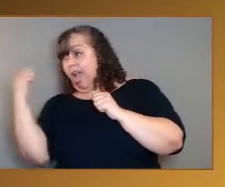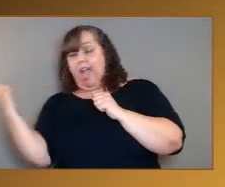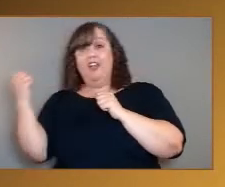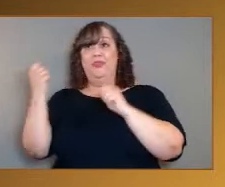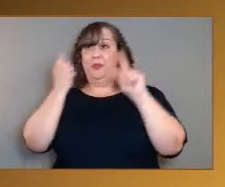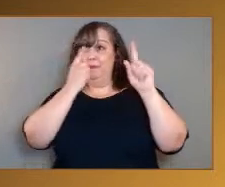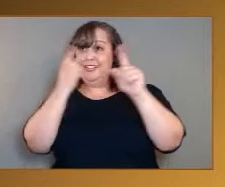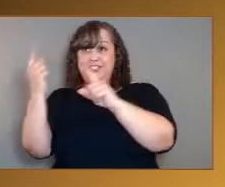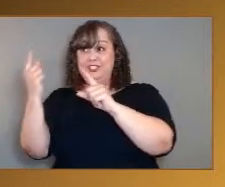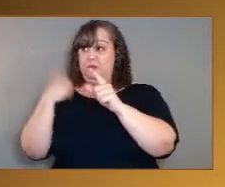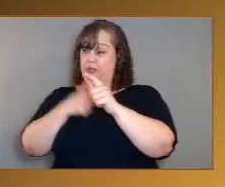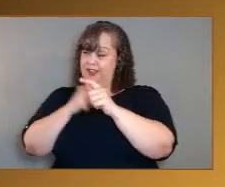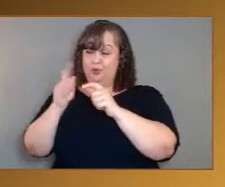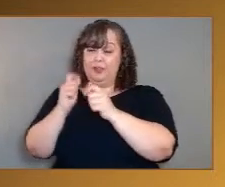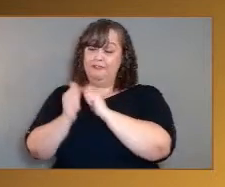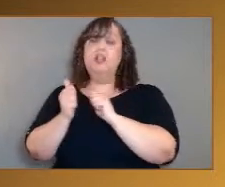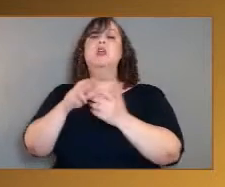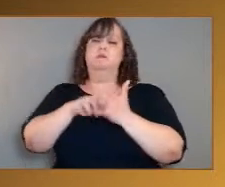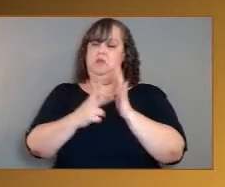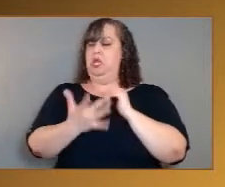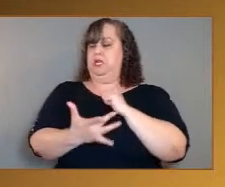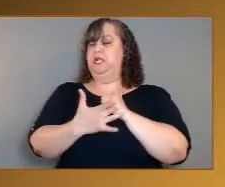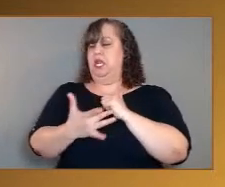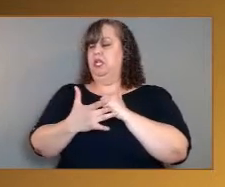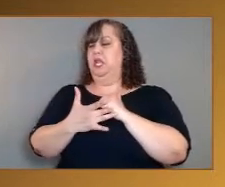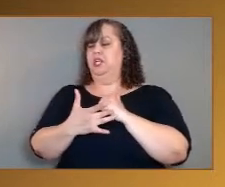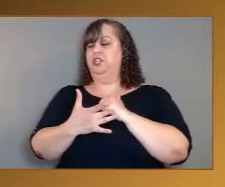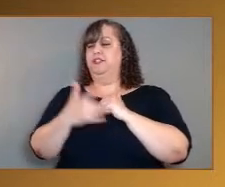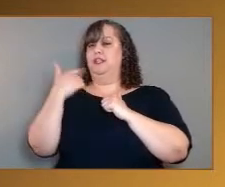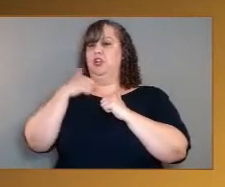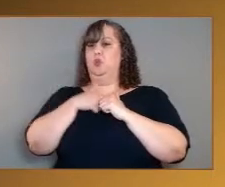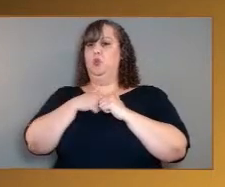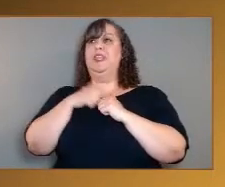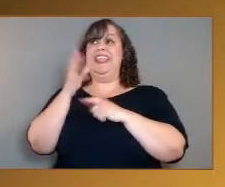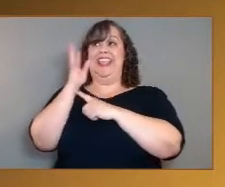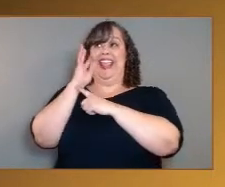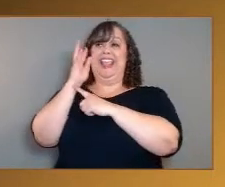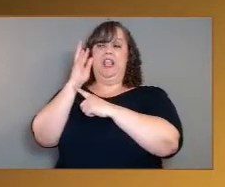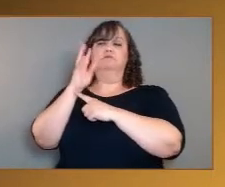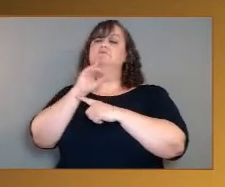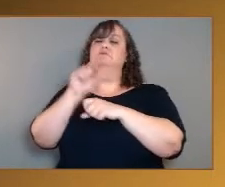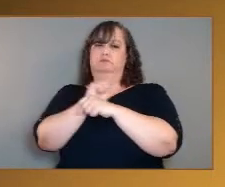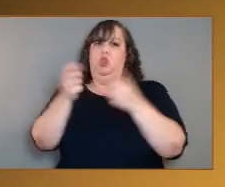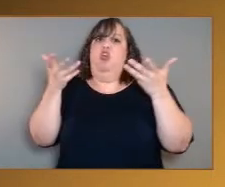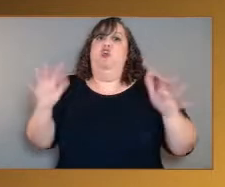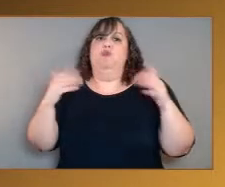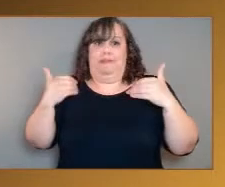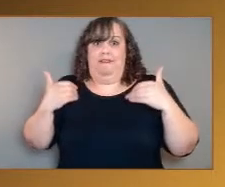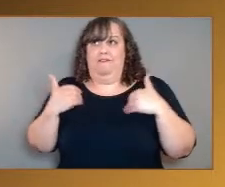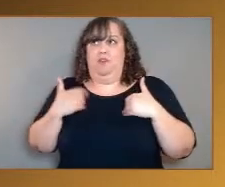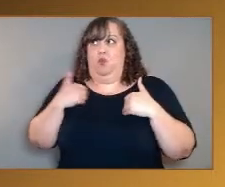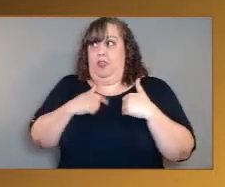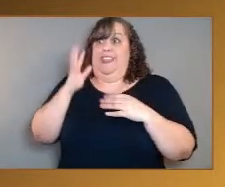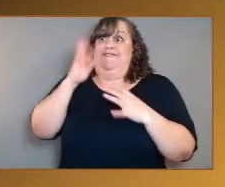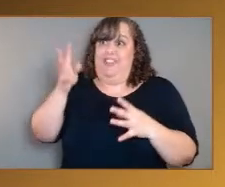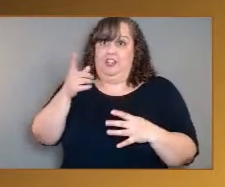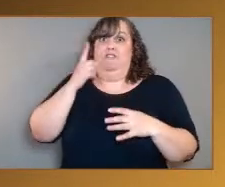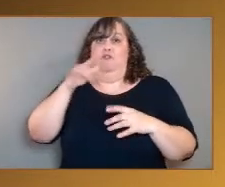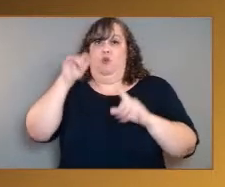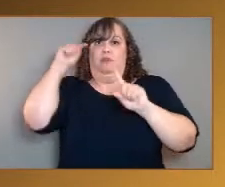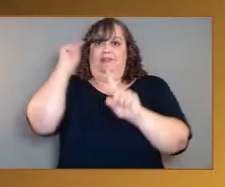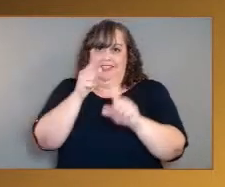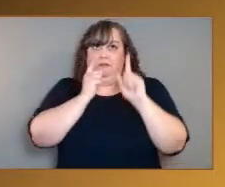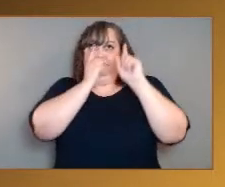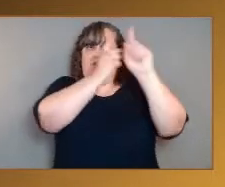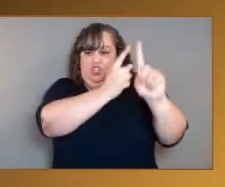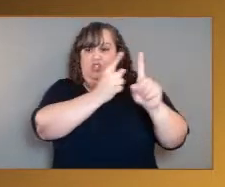to do that. so the technologies we invent are invented now to go to Venus. And we hope we can test new technologies as part of our